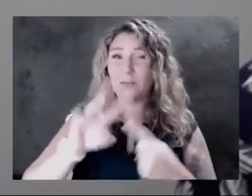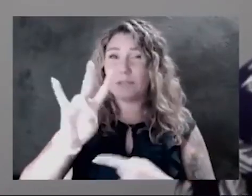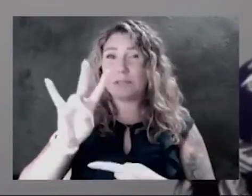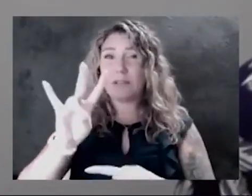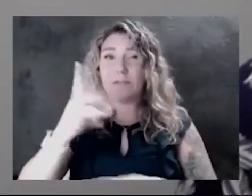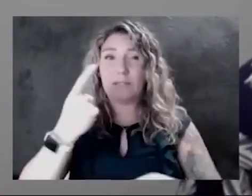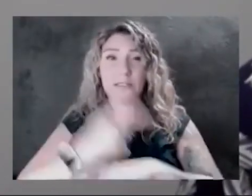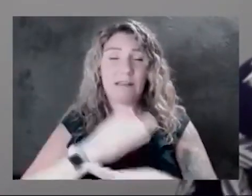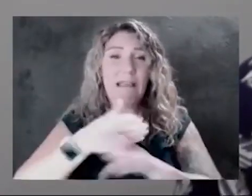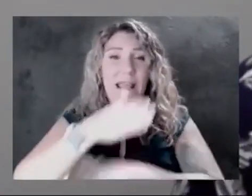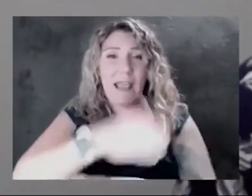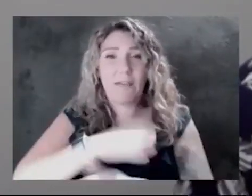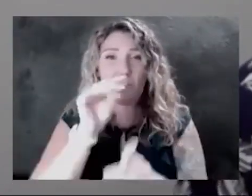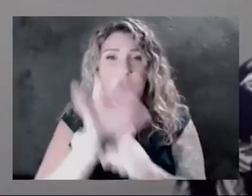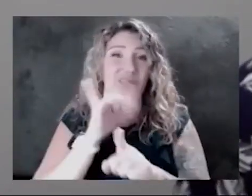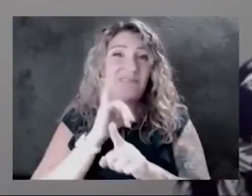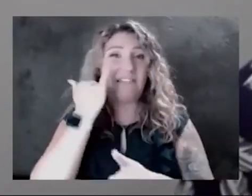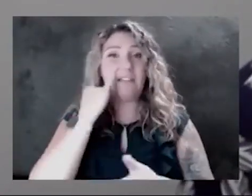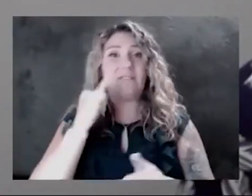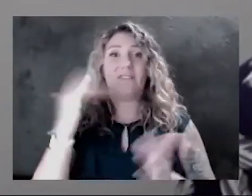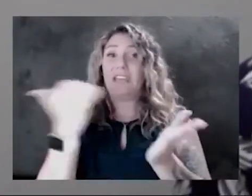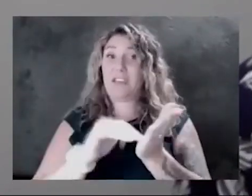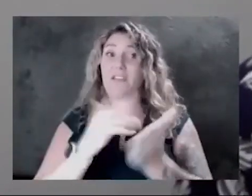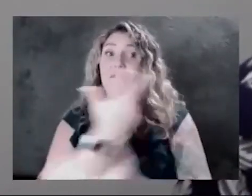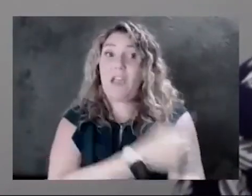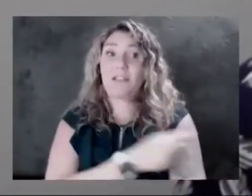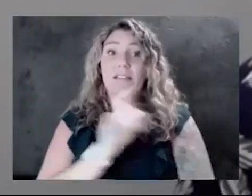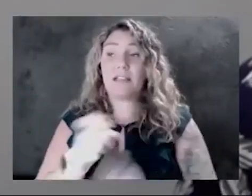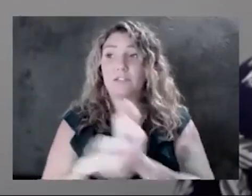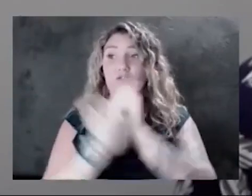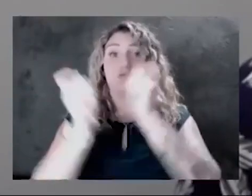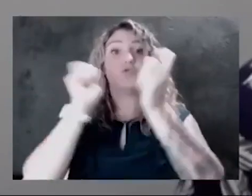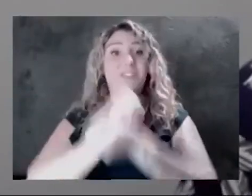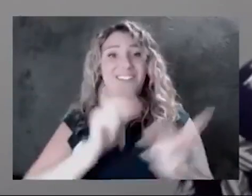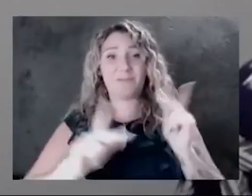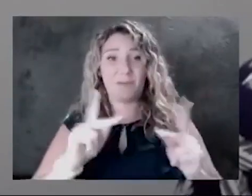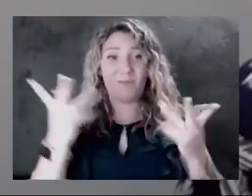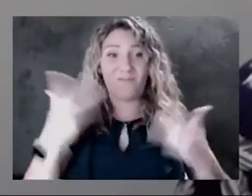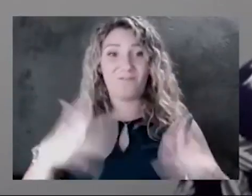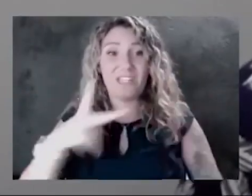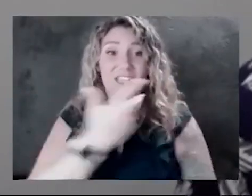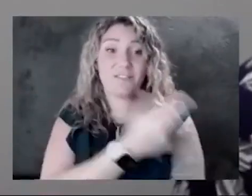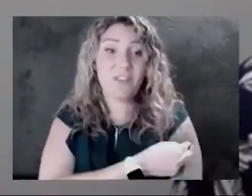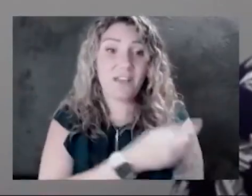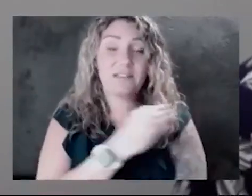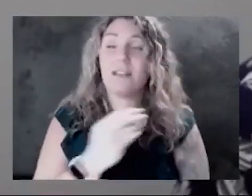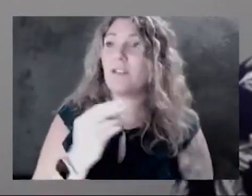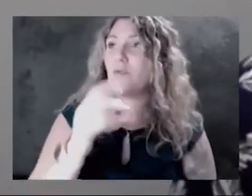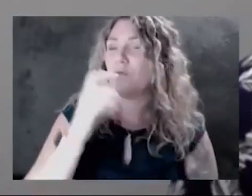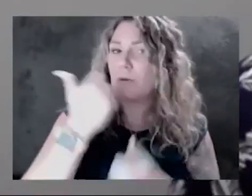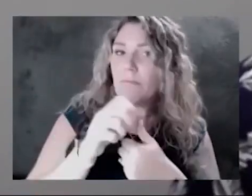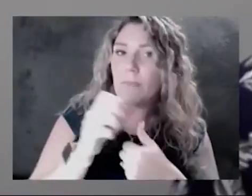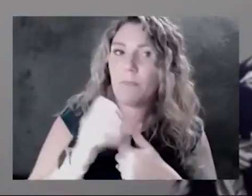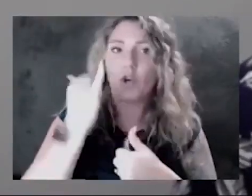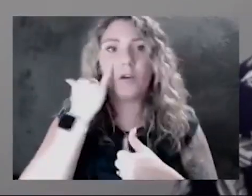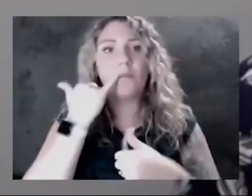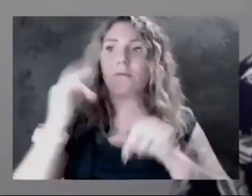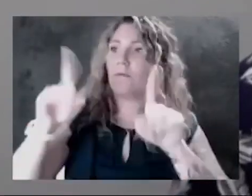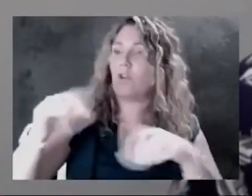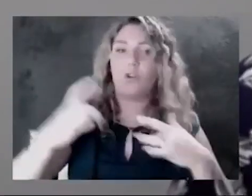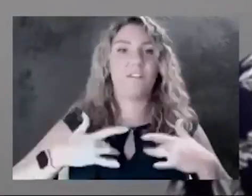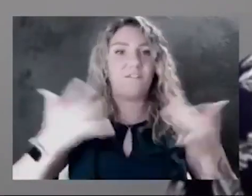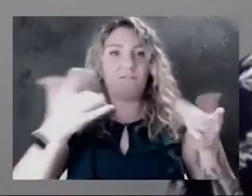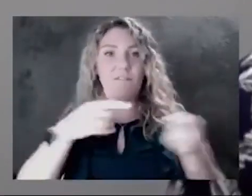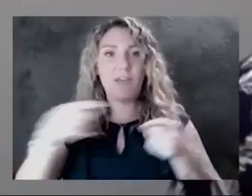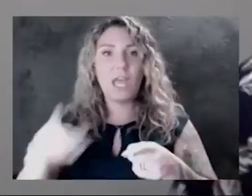if you're vaccinated. So that's a significant change for some of us who are vaccinated and something to keep in mind. If we've been to an event or been in a workplace